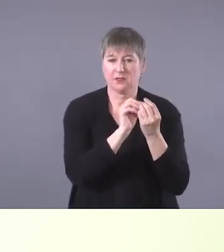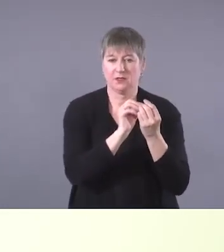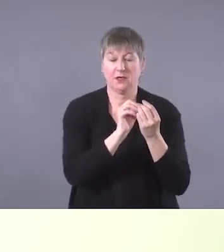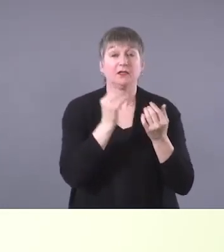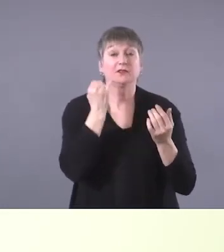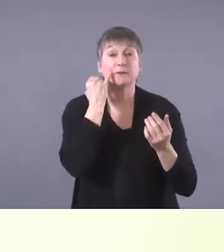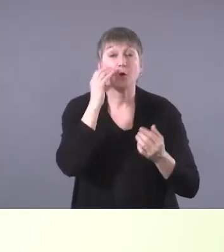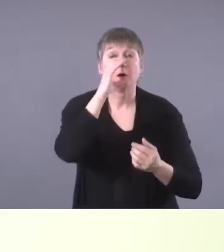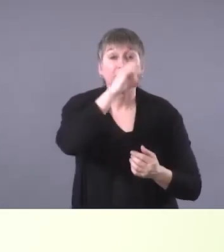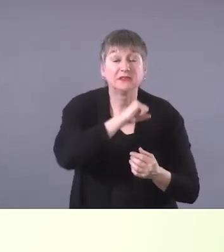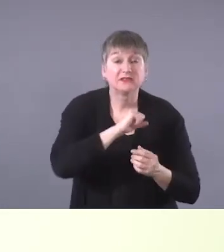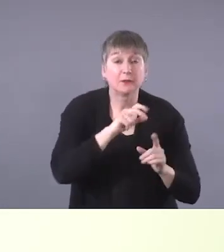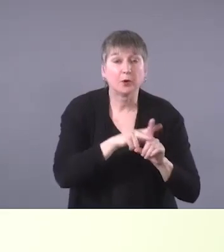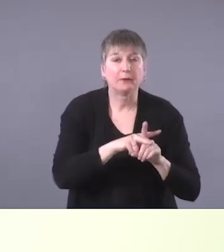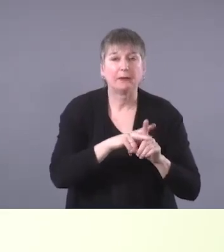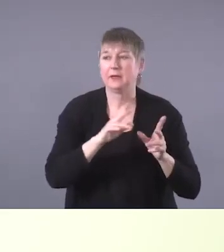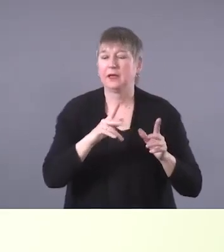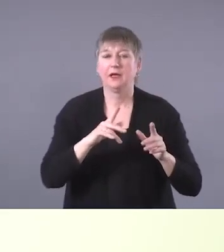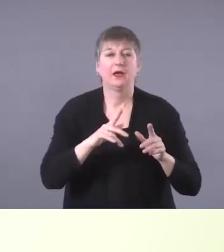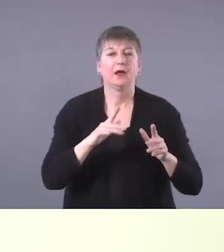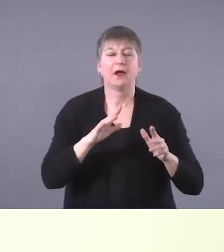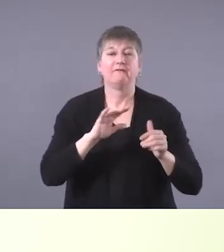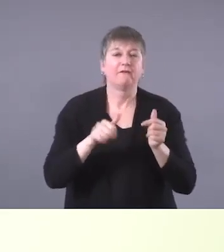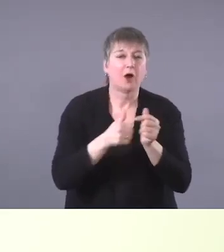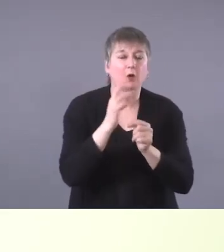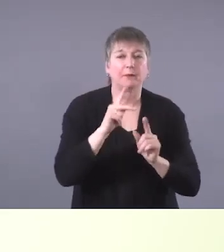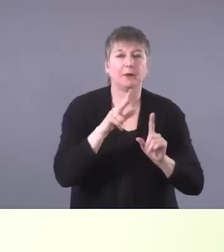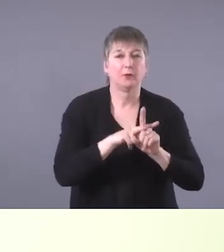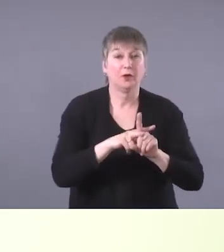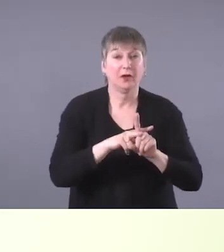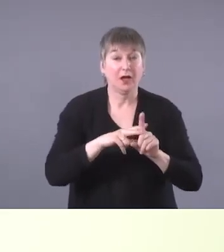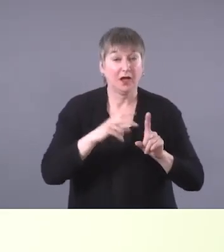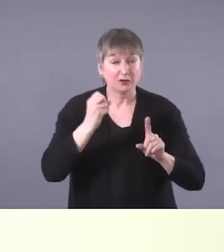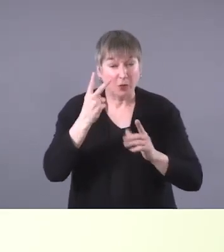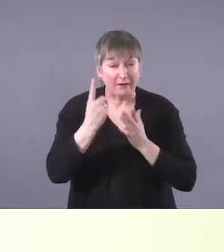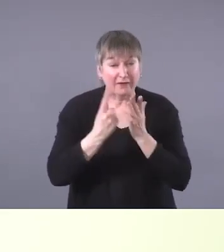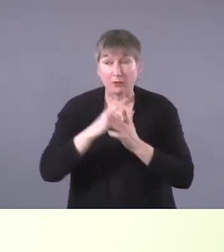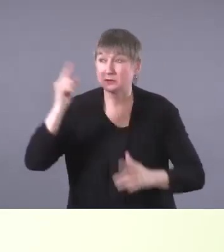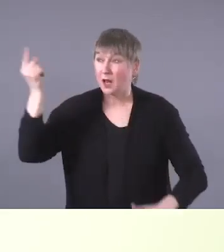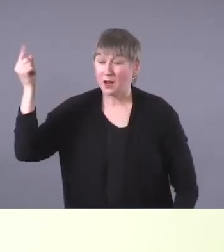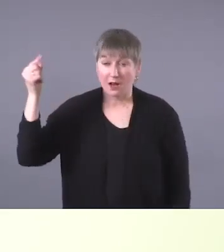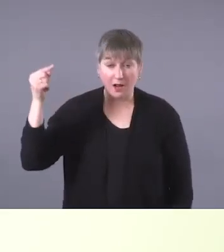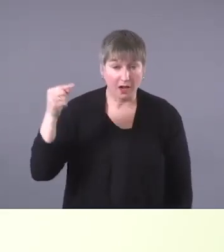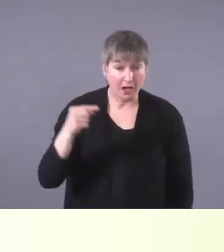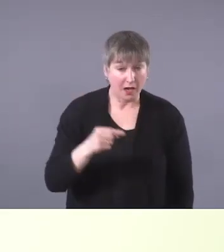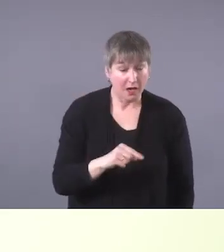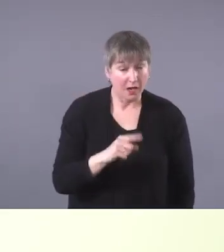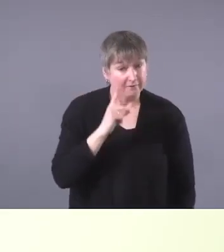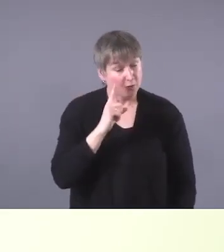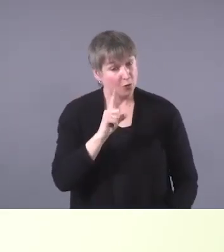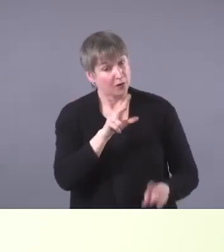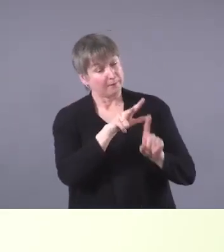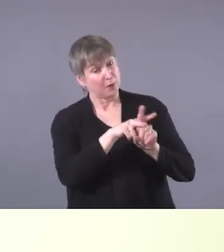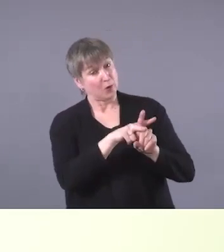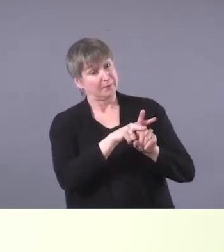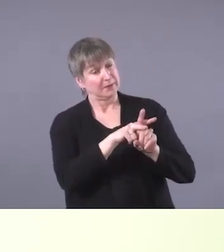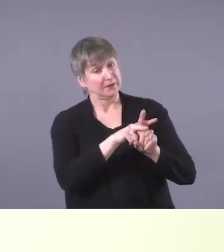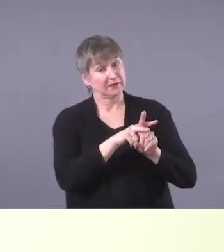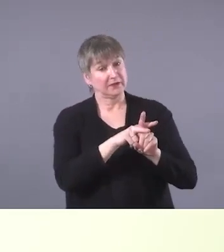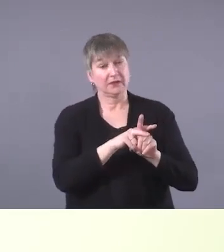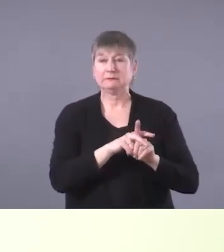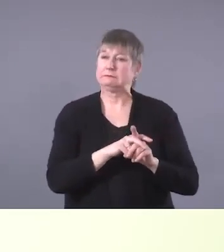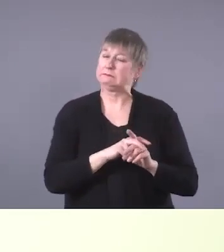appointment, a follow-up appointment, you know, that's a 12 hour trek for, for that family to make that follow-up appointment.